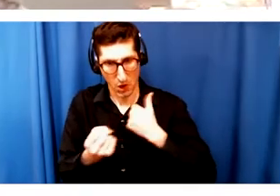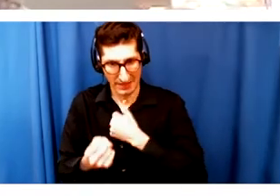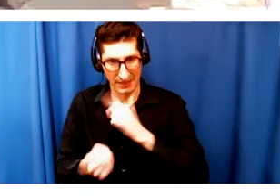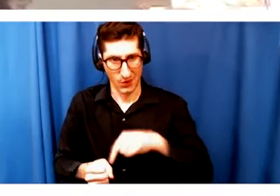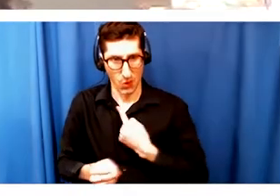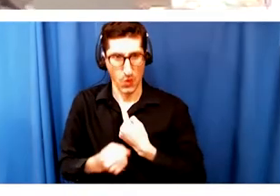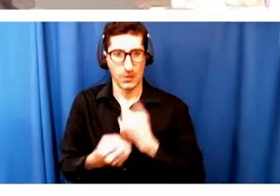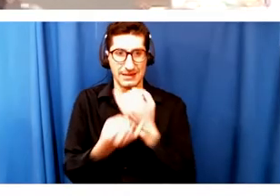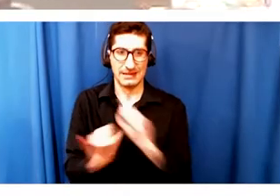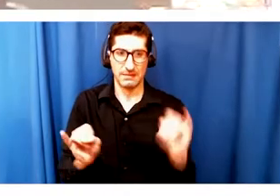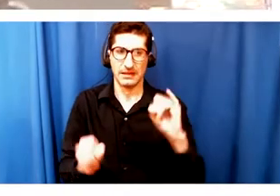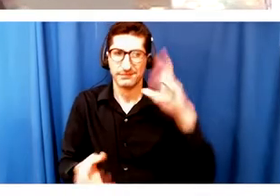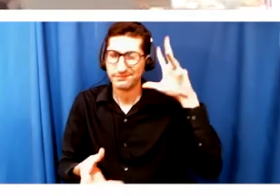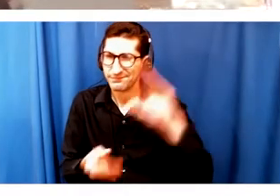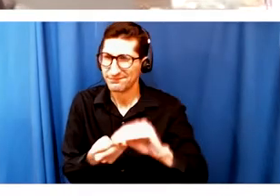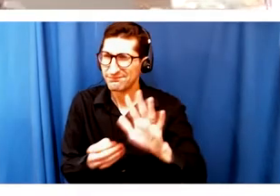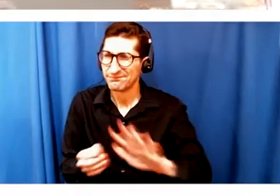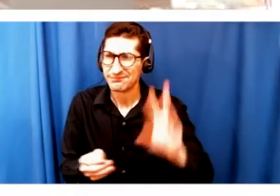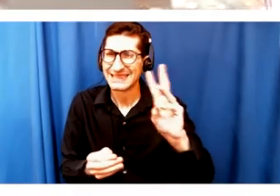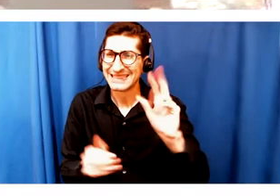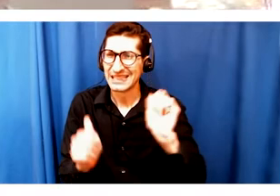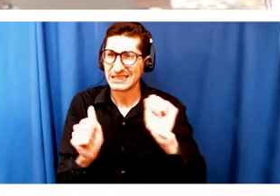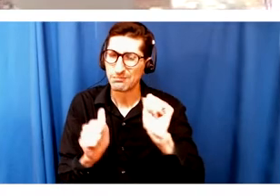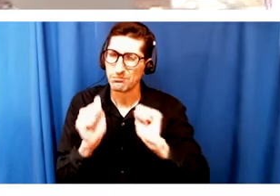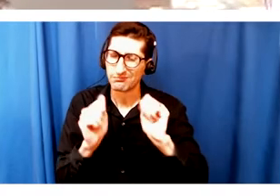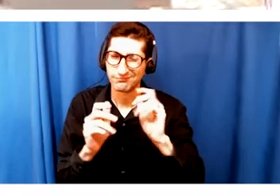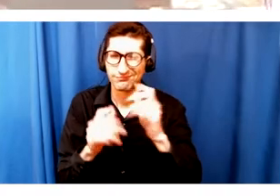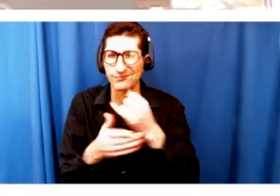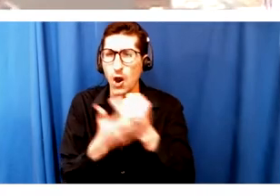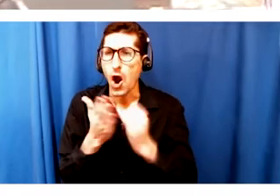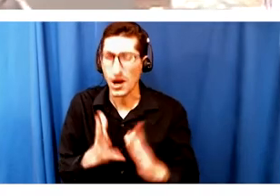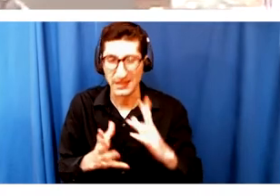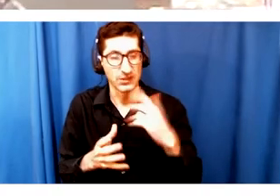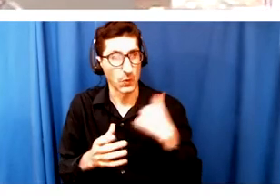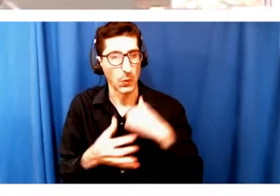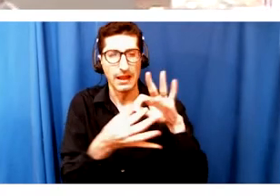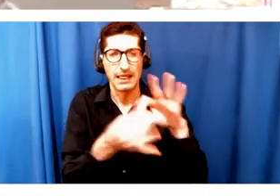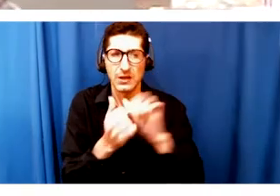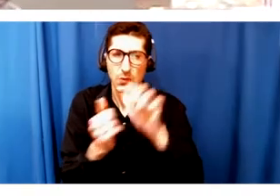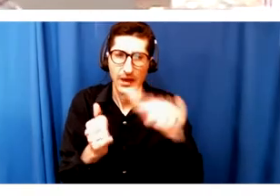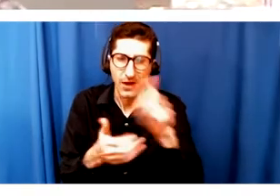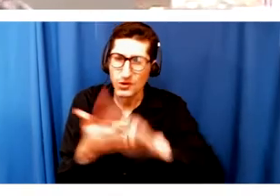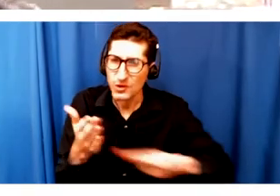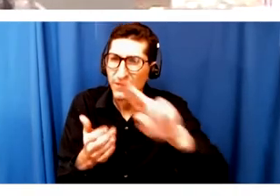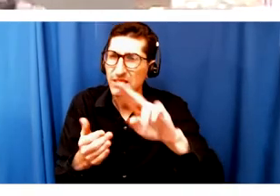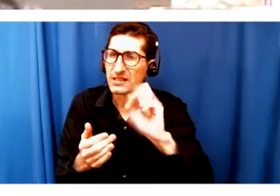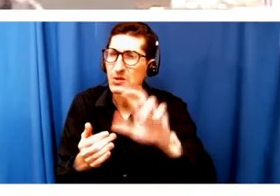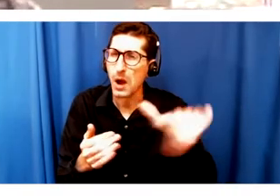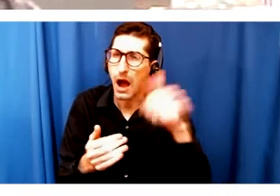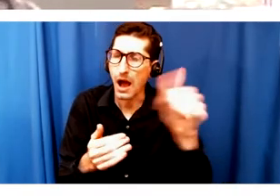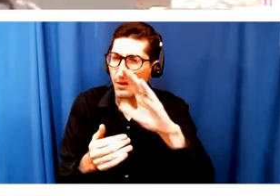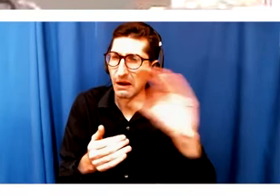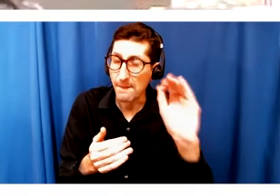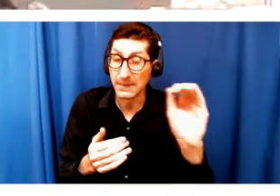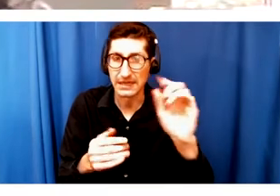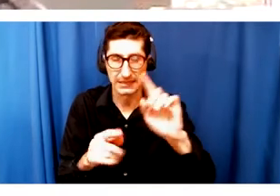all of us who are linked to other organizations or universities or independent artists. So how do we get ourselves to a place where this can